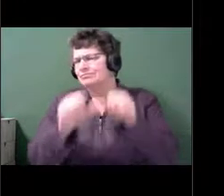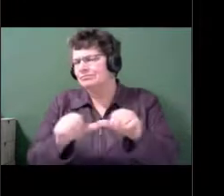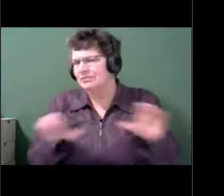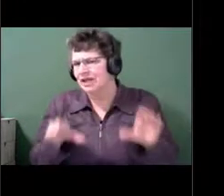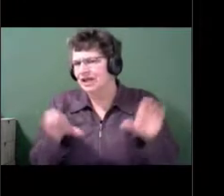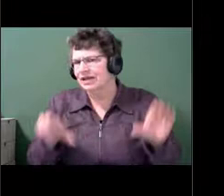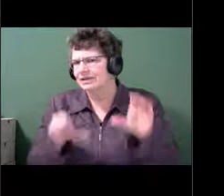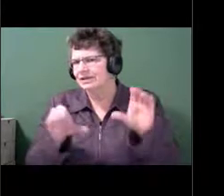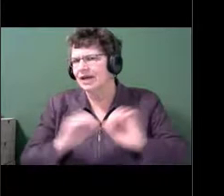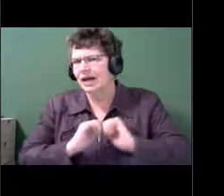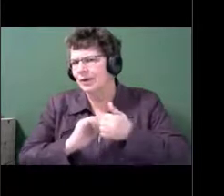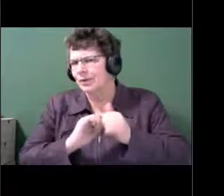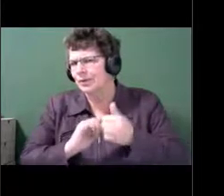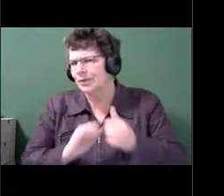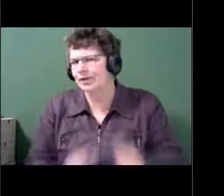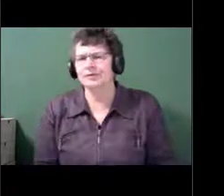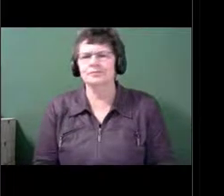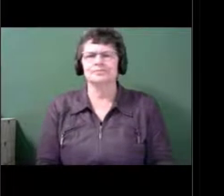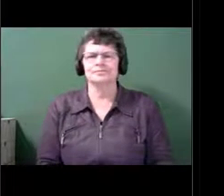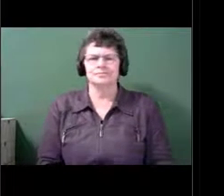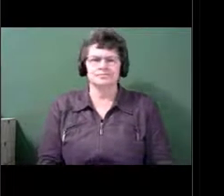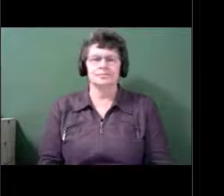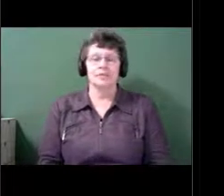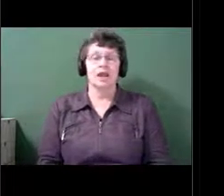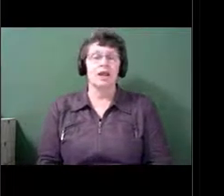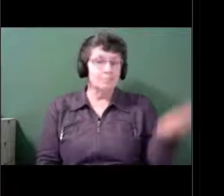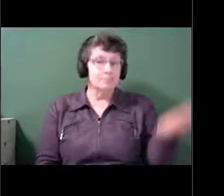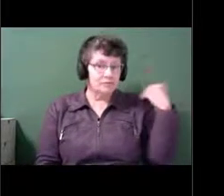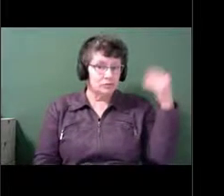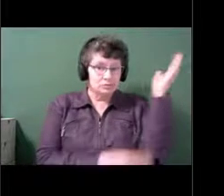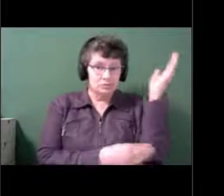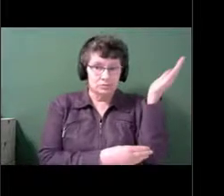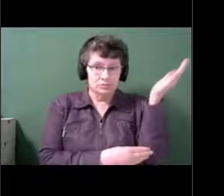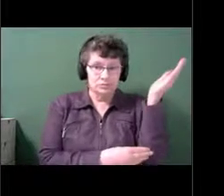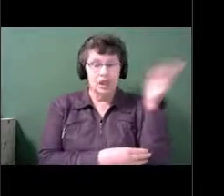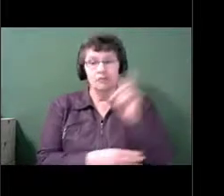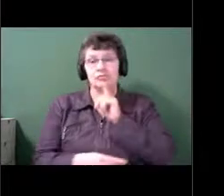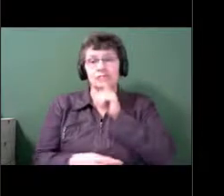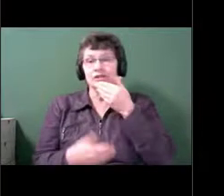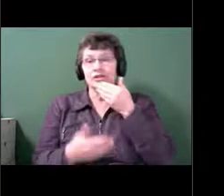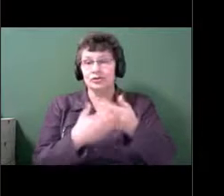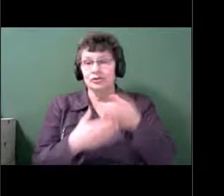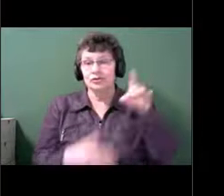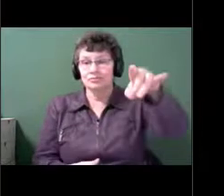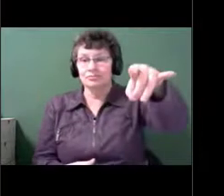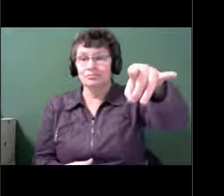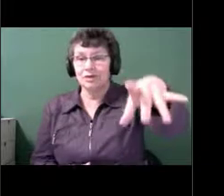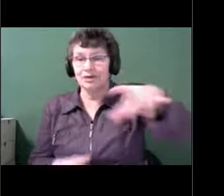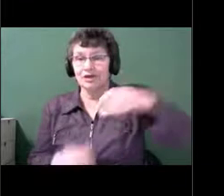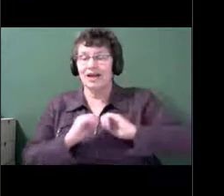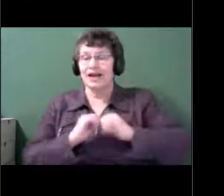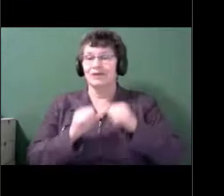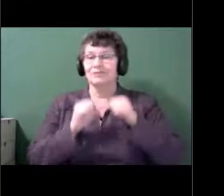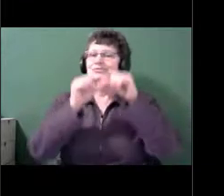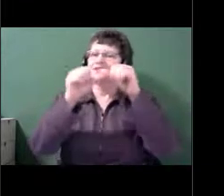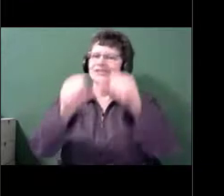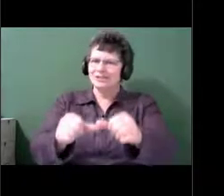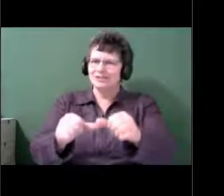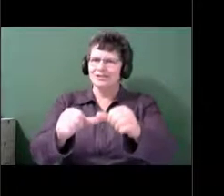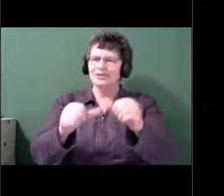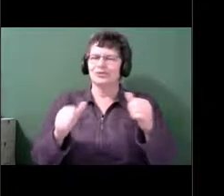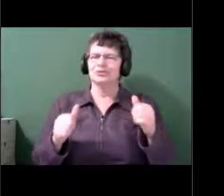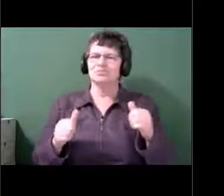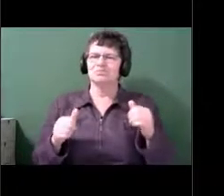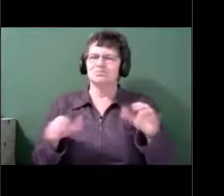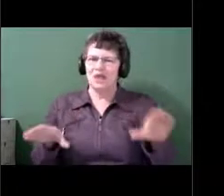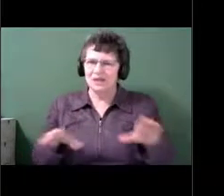And this is a very important part of getting on and living your life as